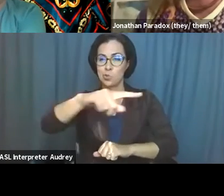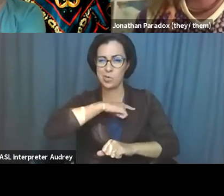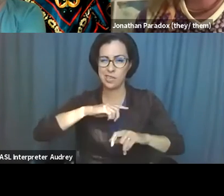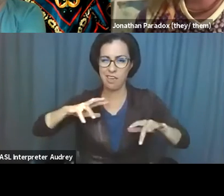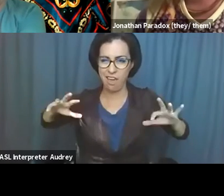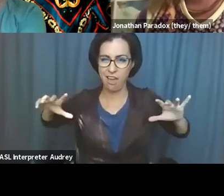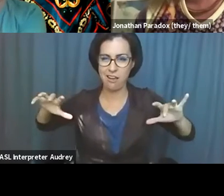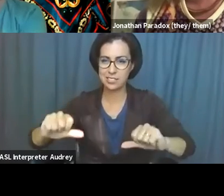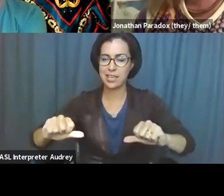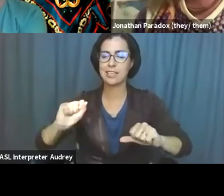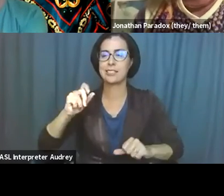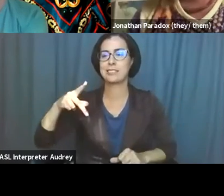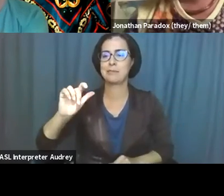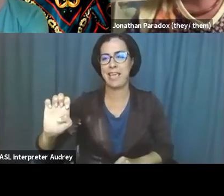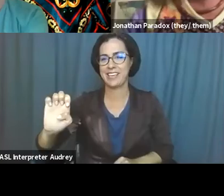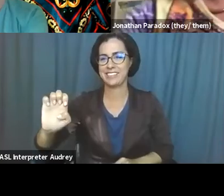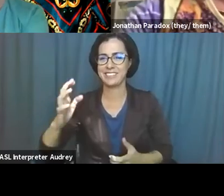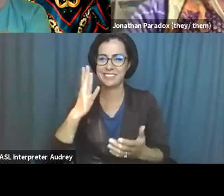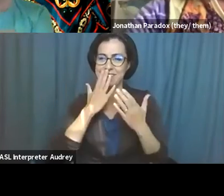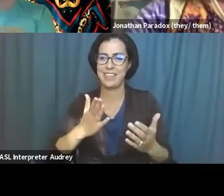space. Thank you.